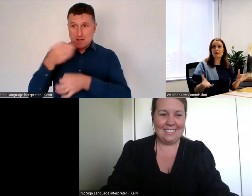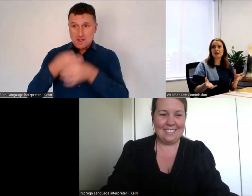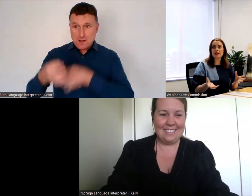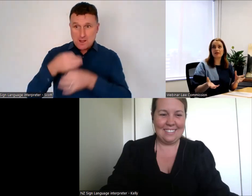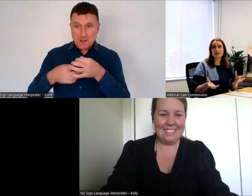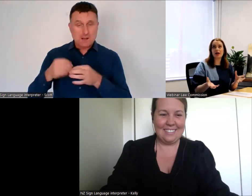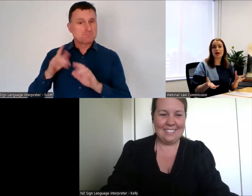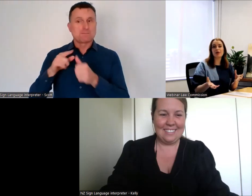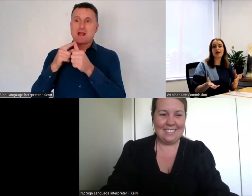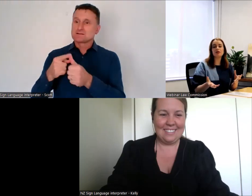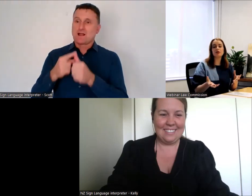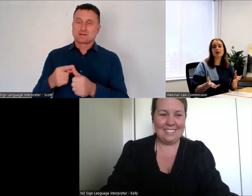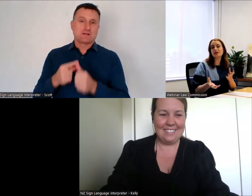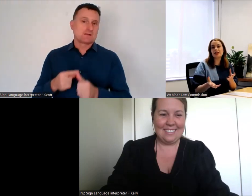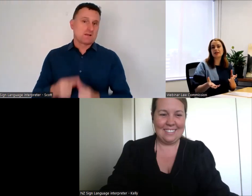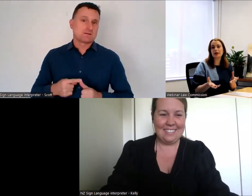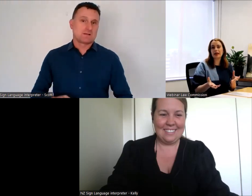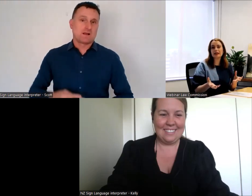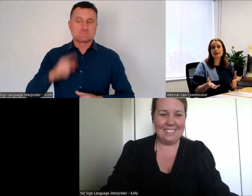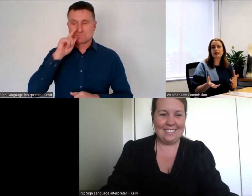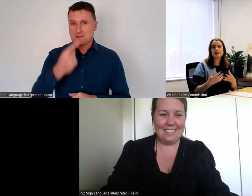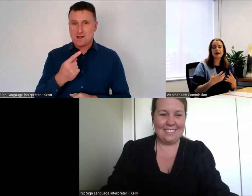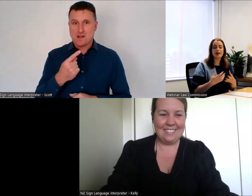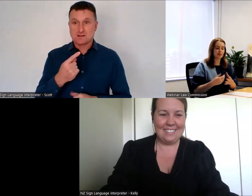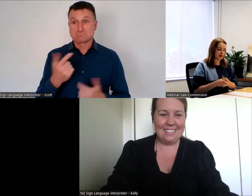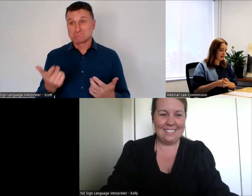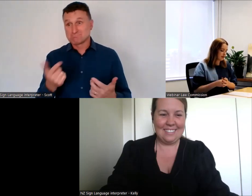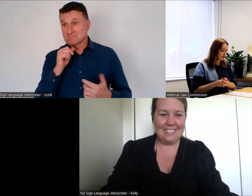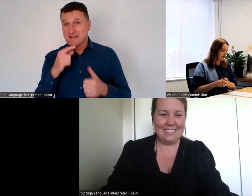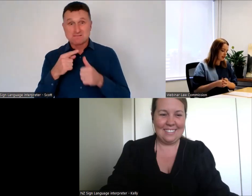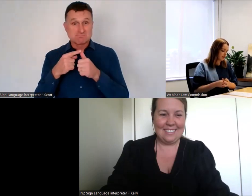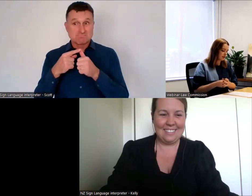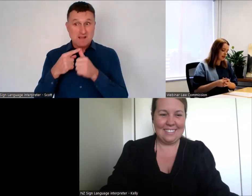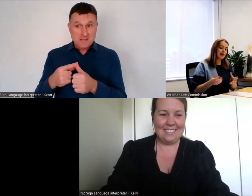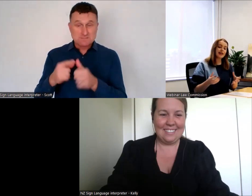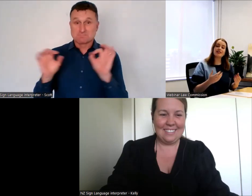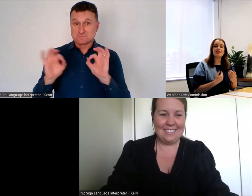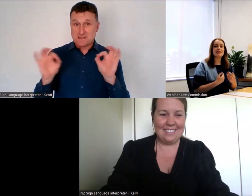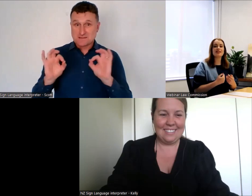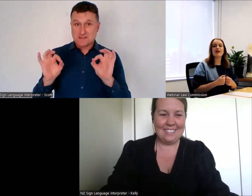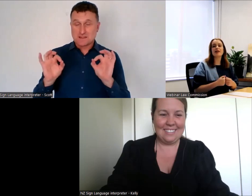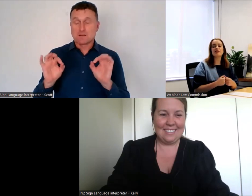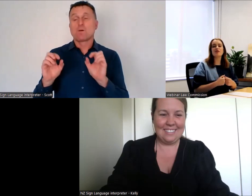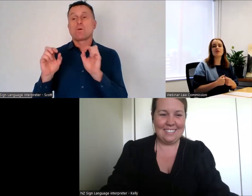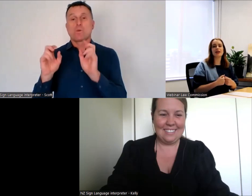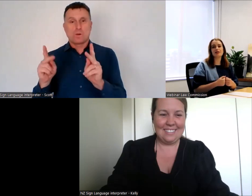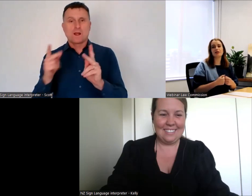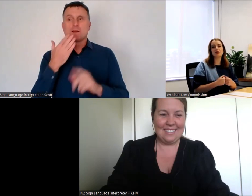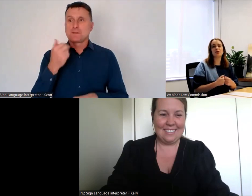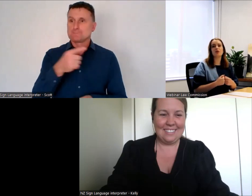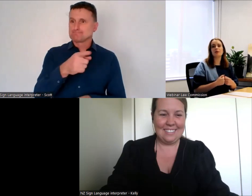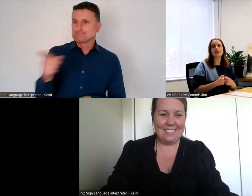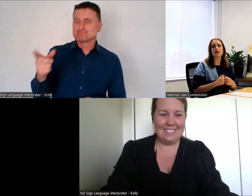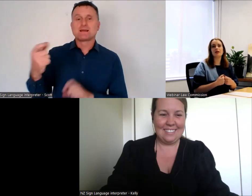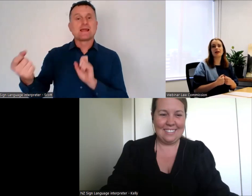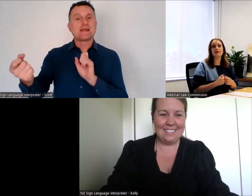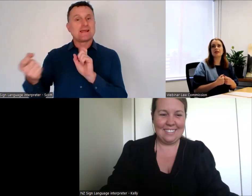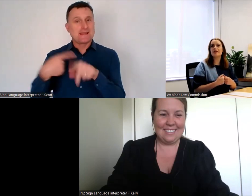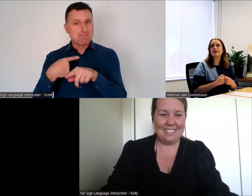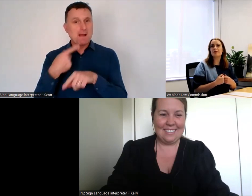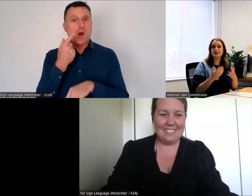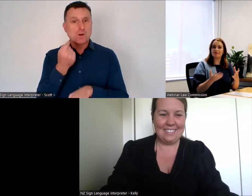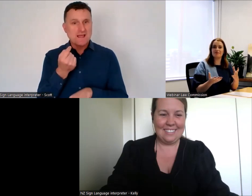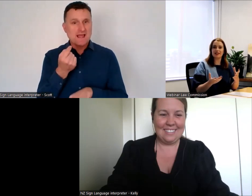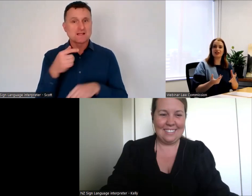we reach the end of the time and your question hasn't been answered, please feel free to send us an email or get in touch with your website